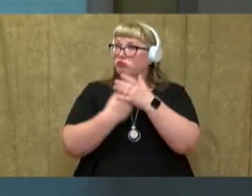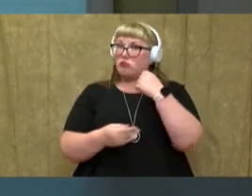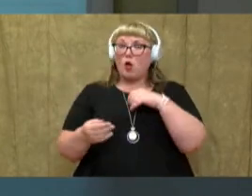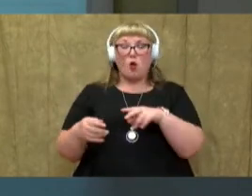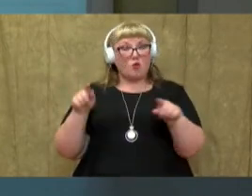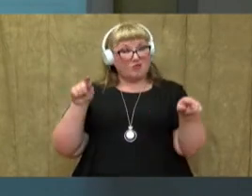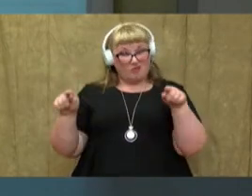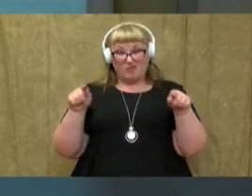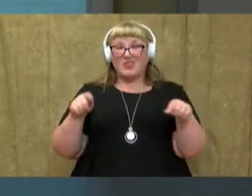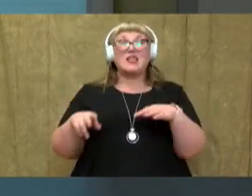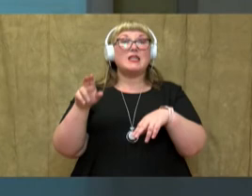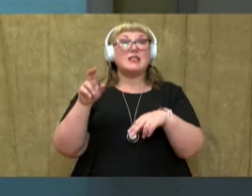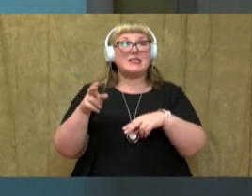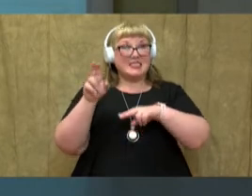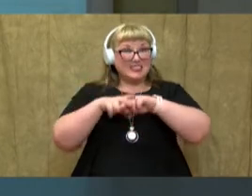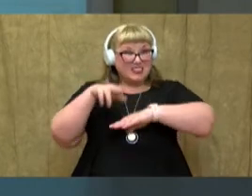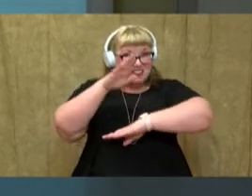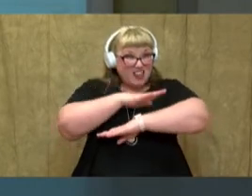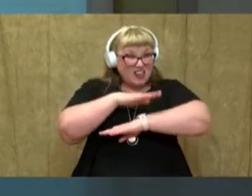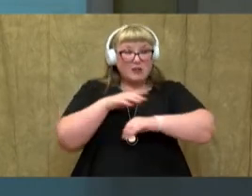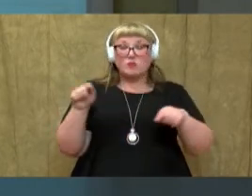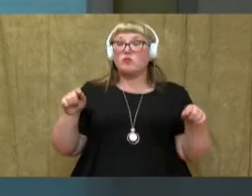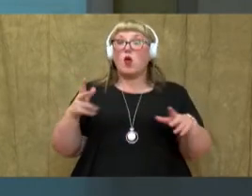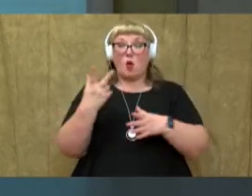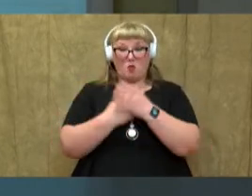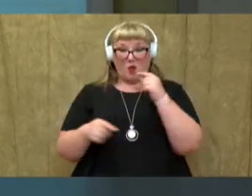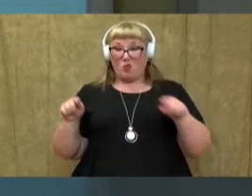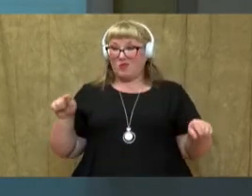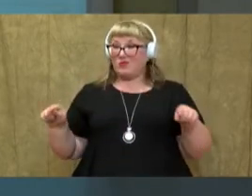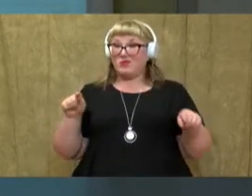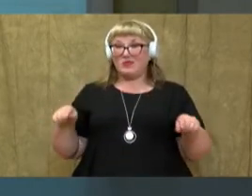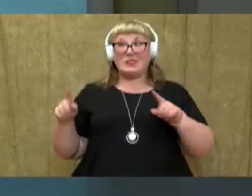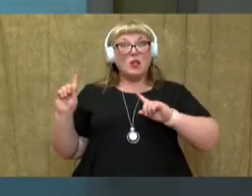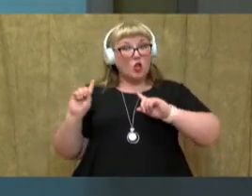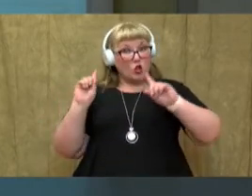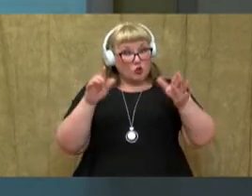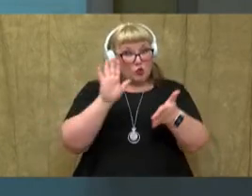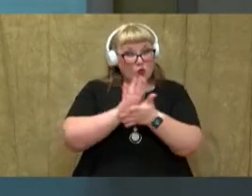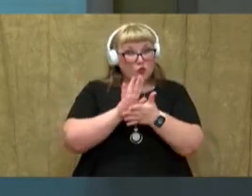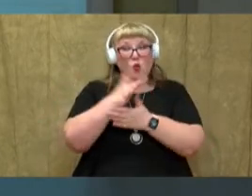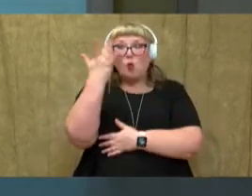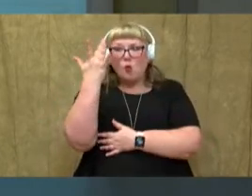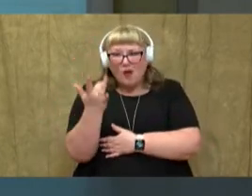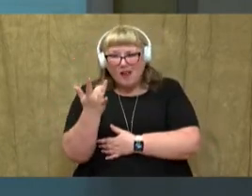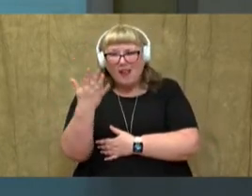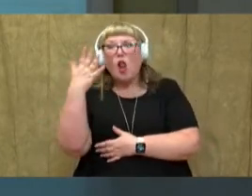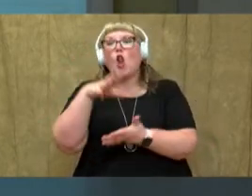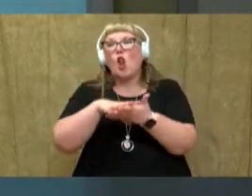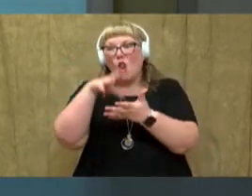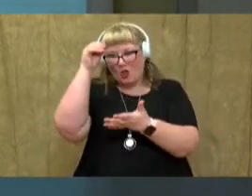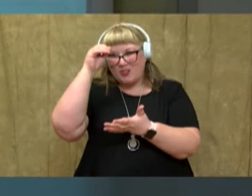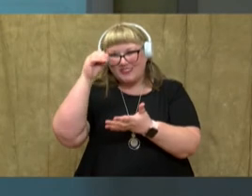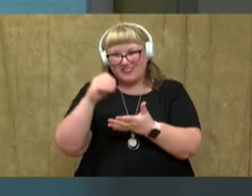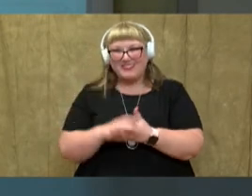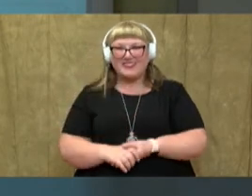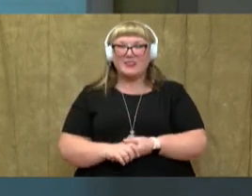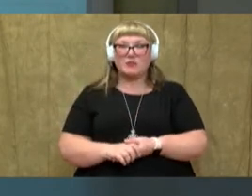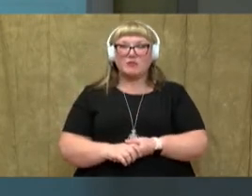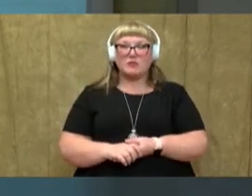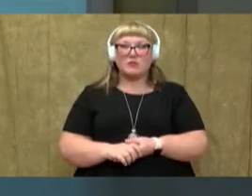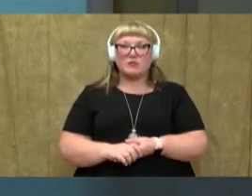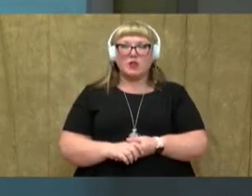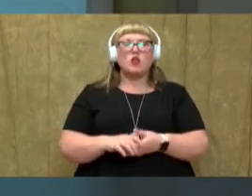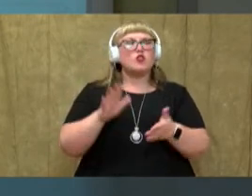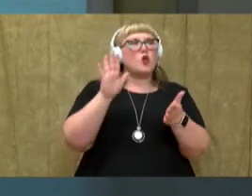Students sit at desks. And students go to school to learn. Let's talk about some ways that schools long